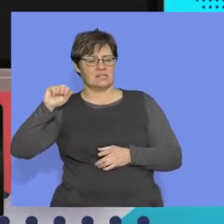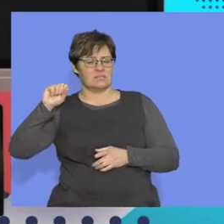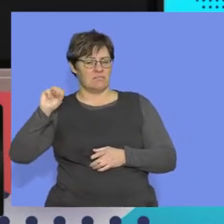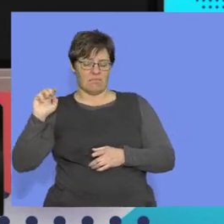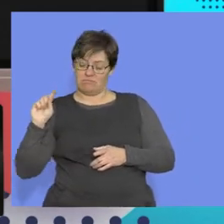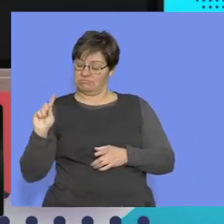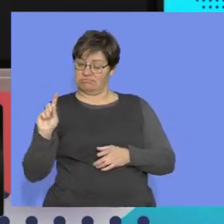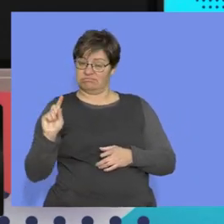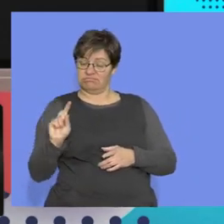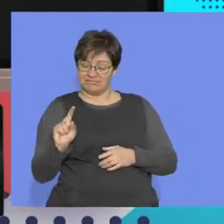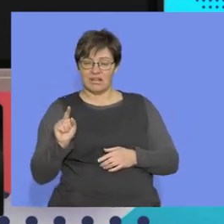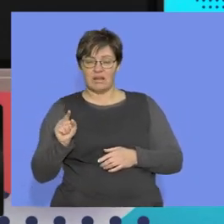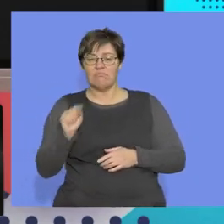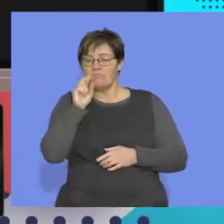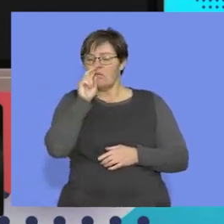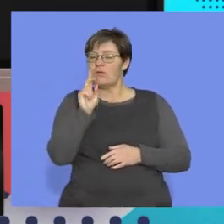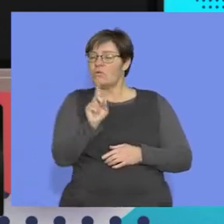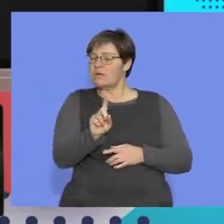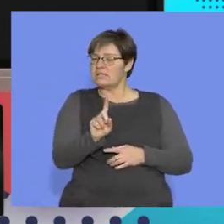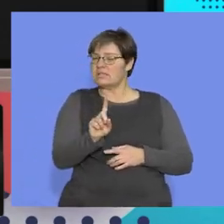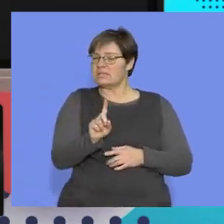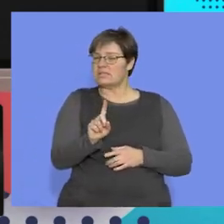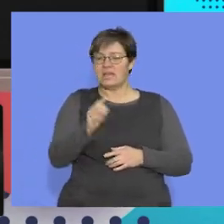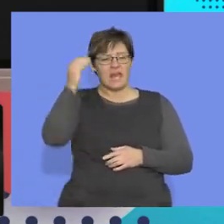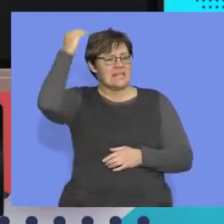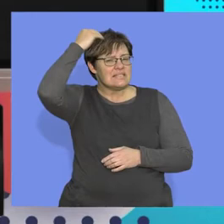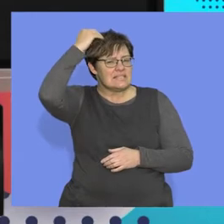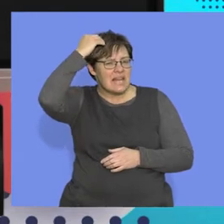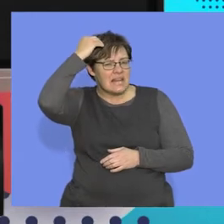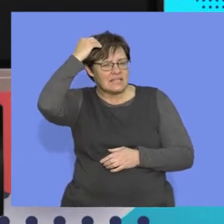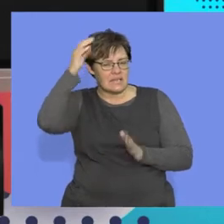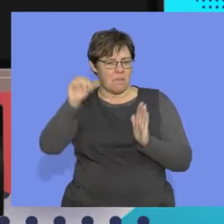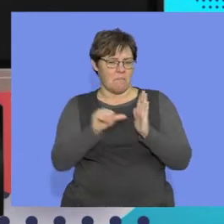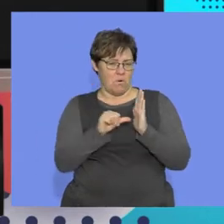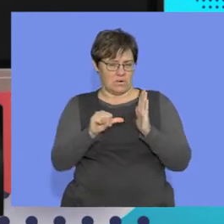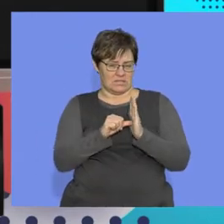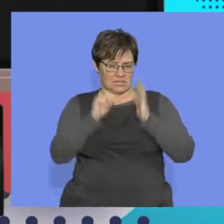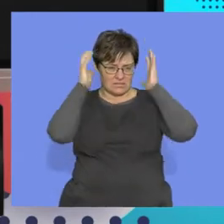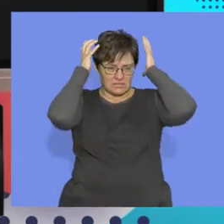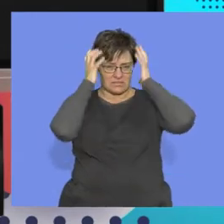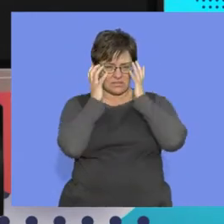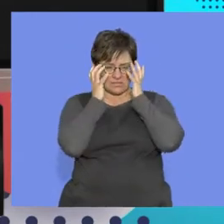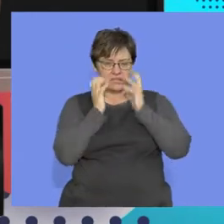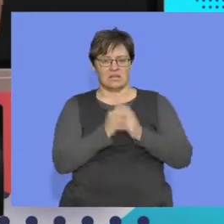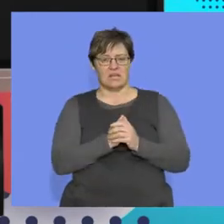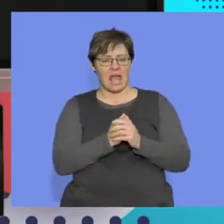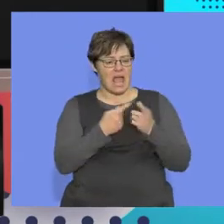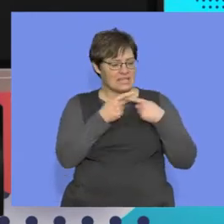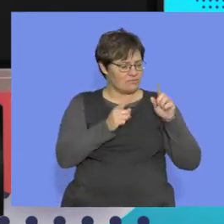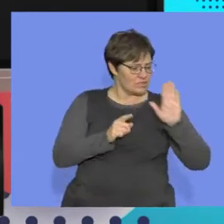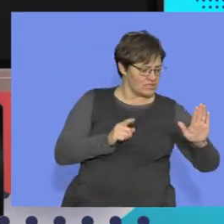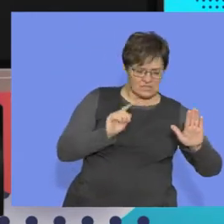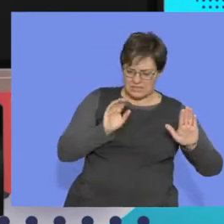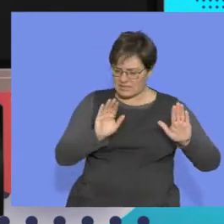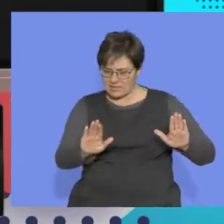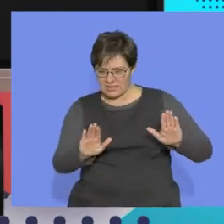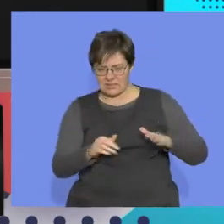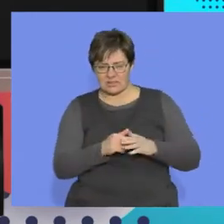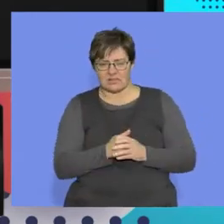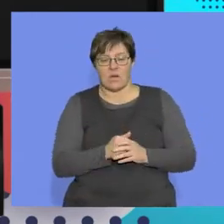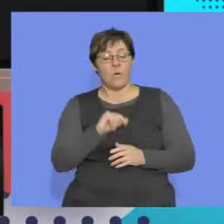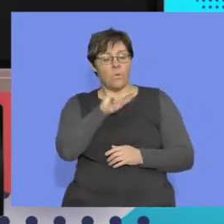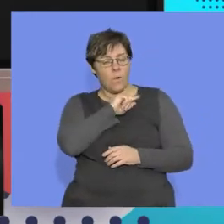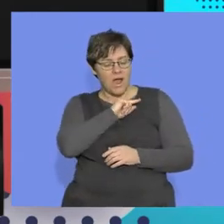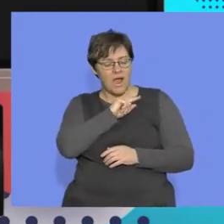session, we need to look at, right, the skeleton was so important. The differences, because bipedalism